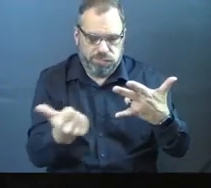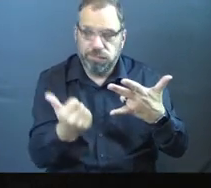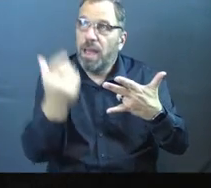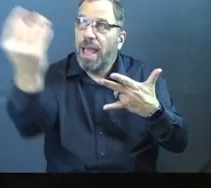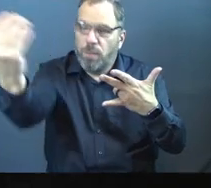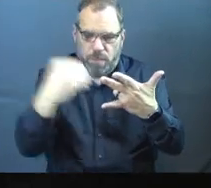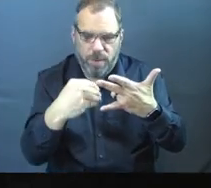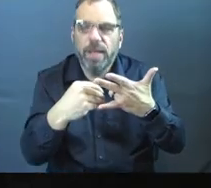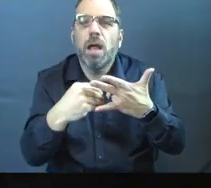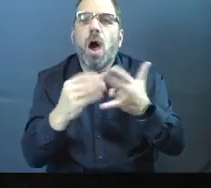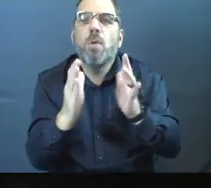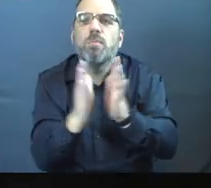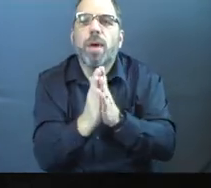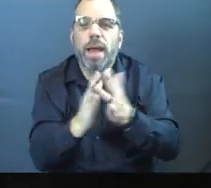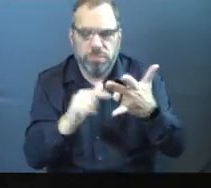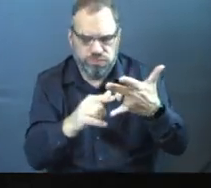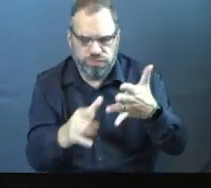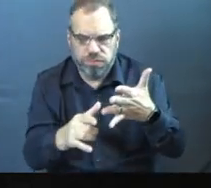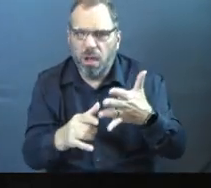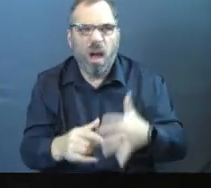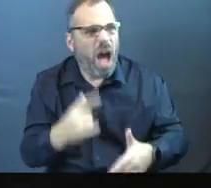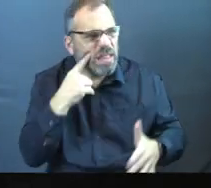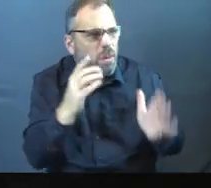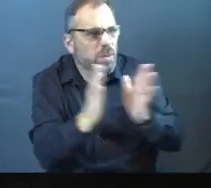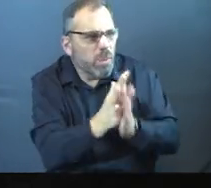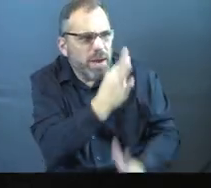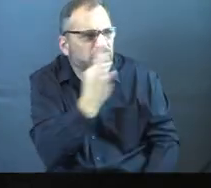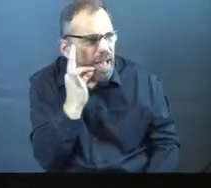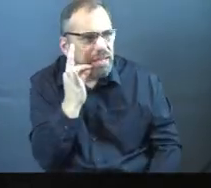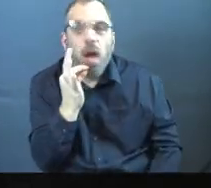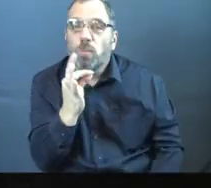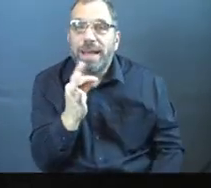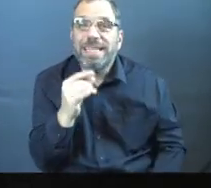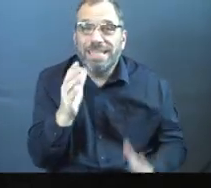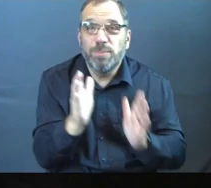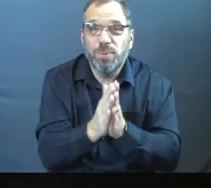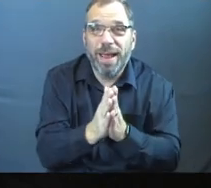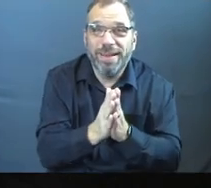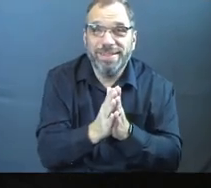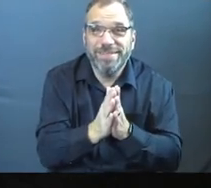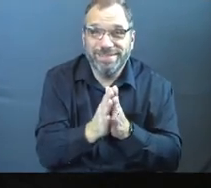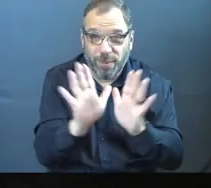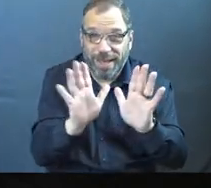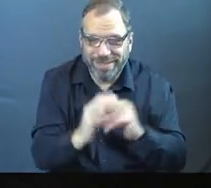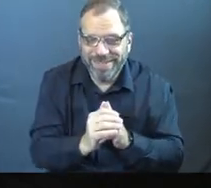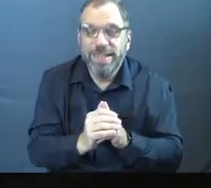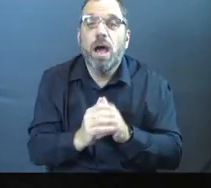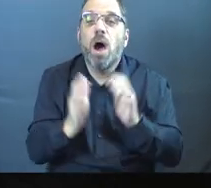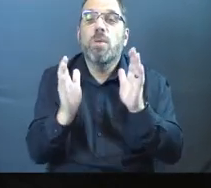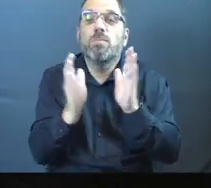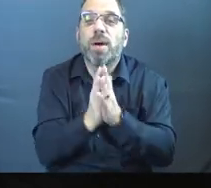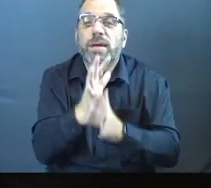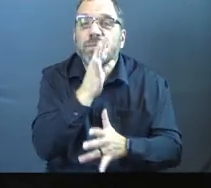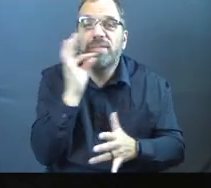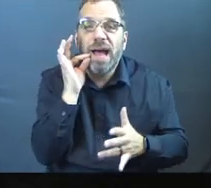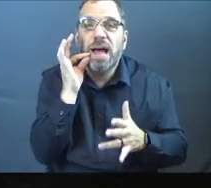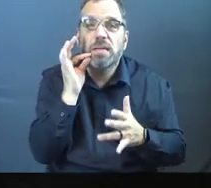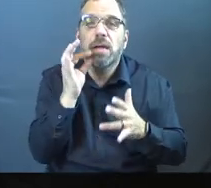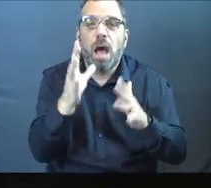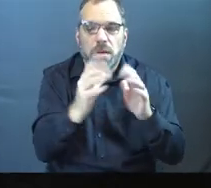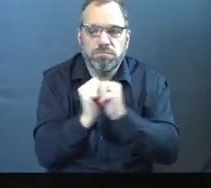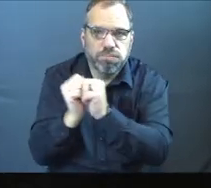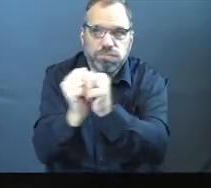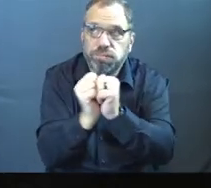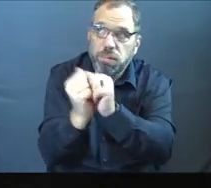bring in prayer. Some of are always like, I thought this was about prayer and fasting. like, here's your prayer. We're at it now. Right? Prayer and fasting. We need to come